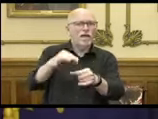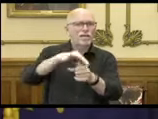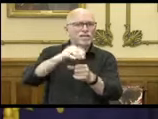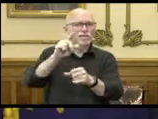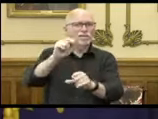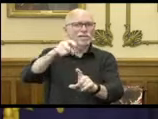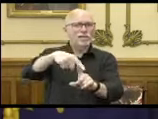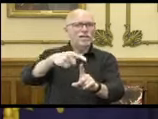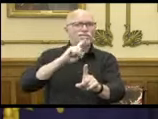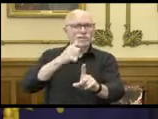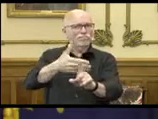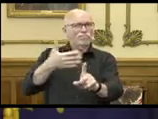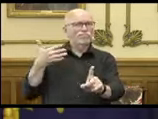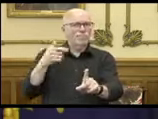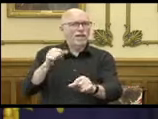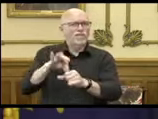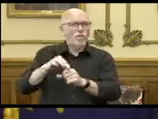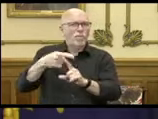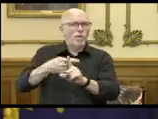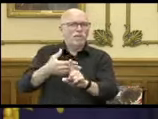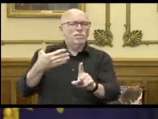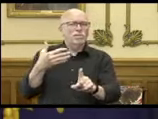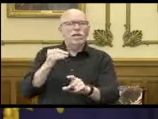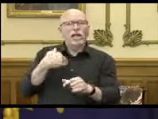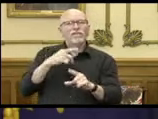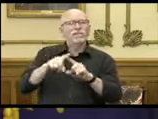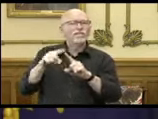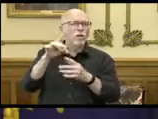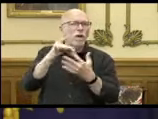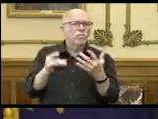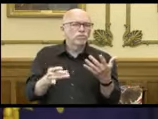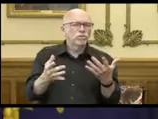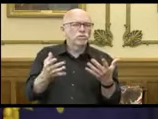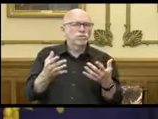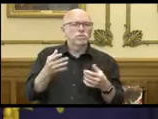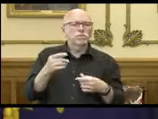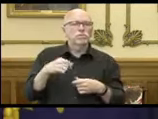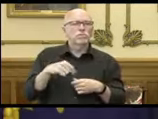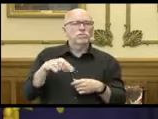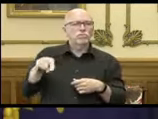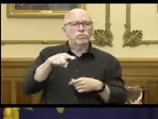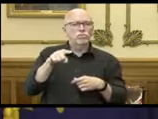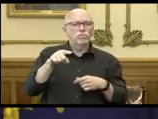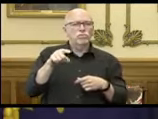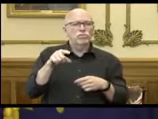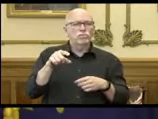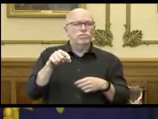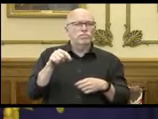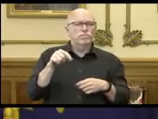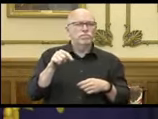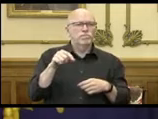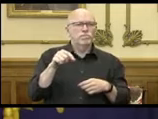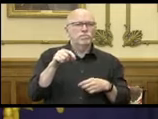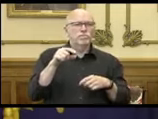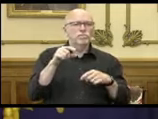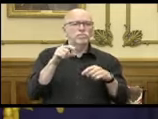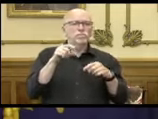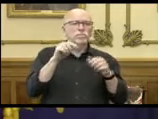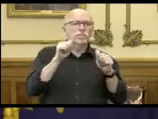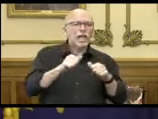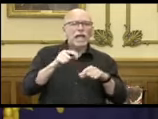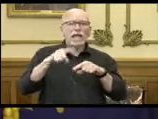in-person Election Day voting. And there are various options if you can't vote in person